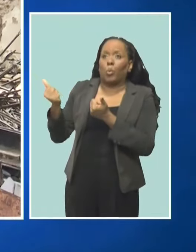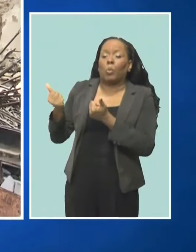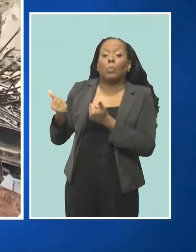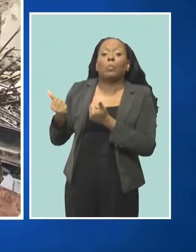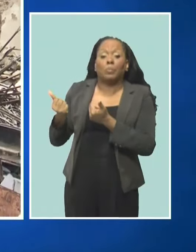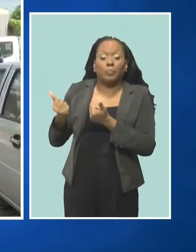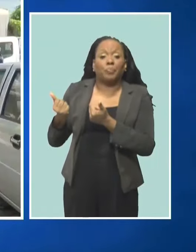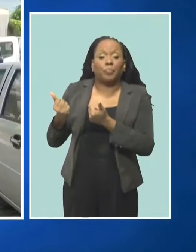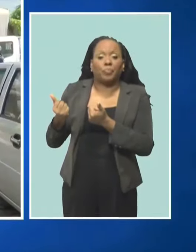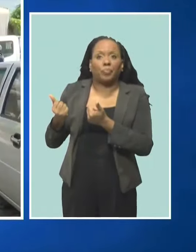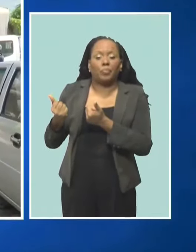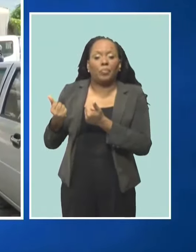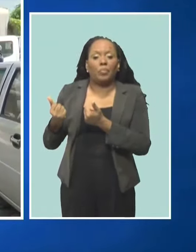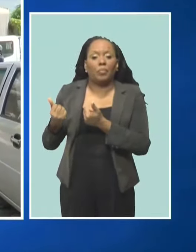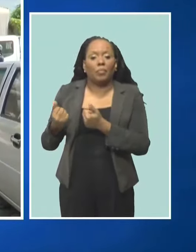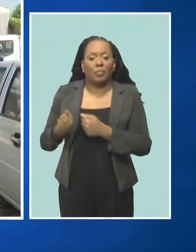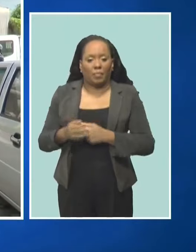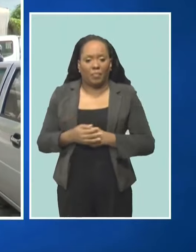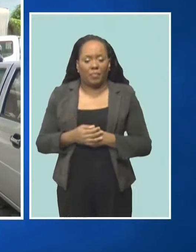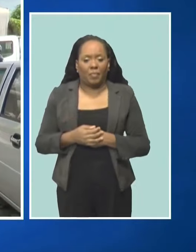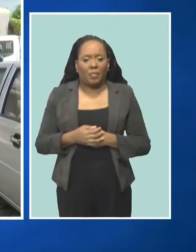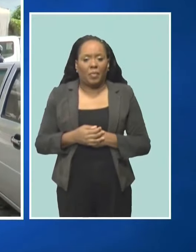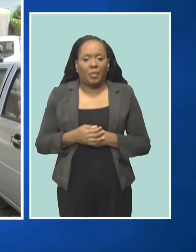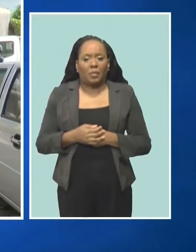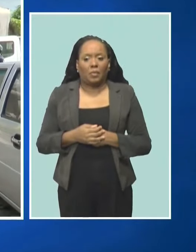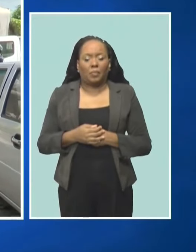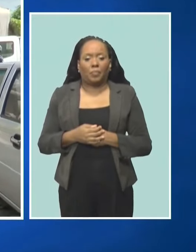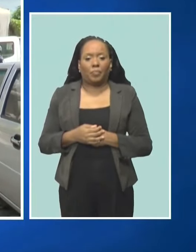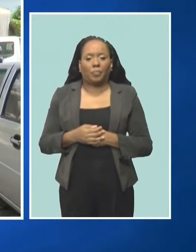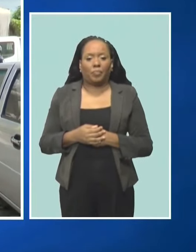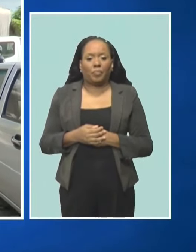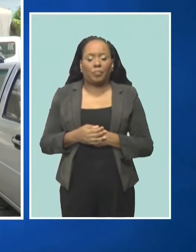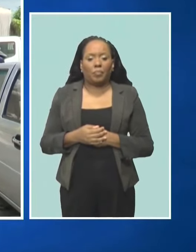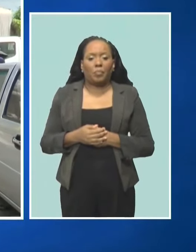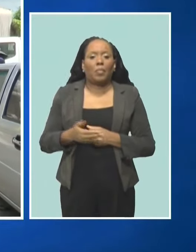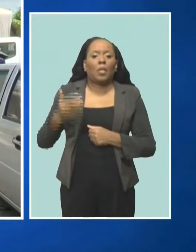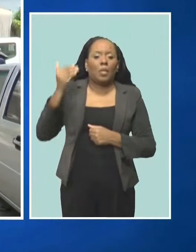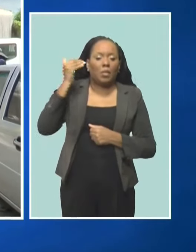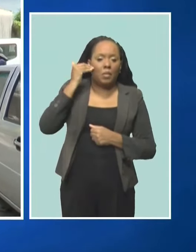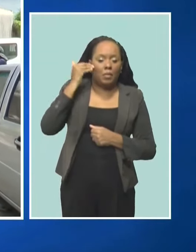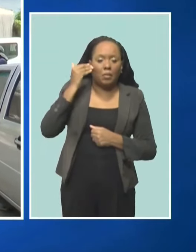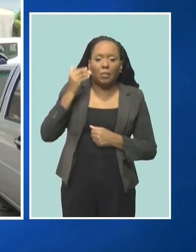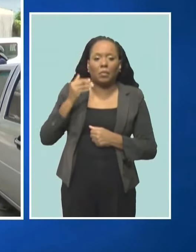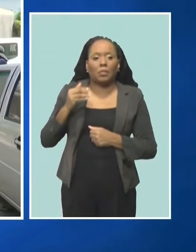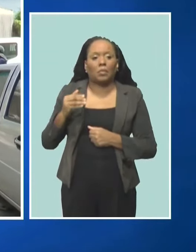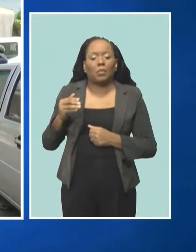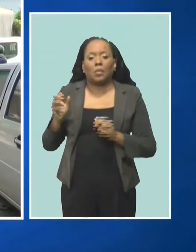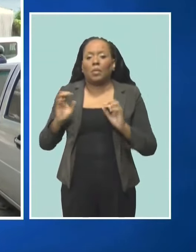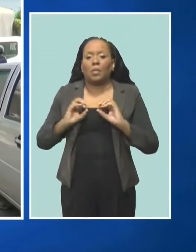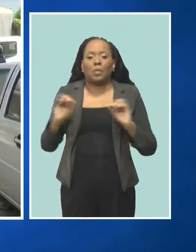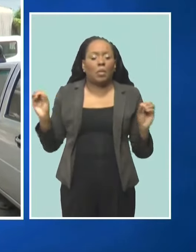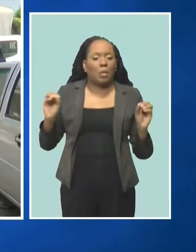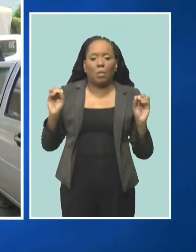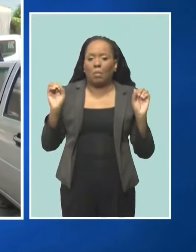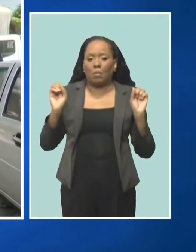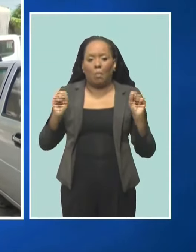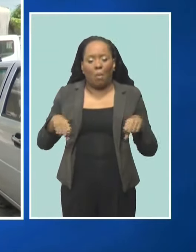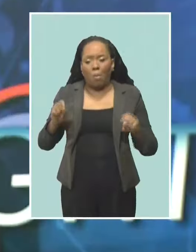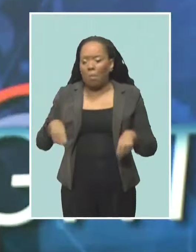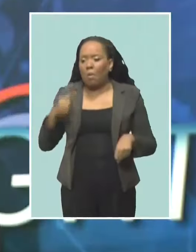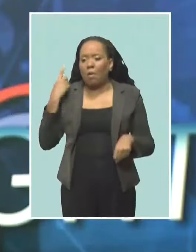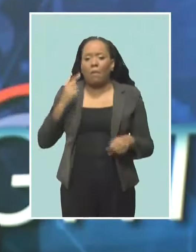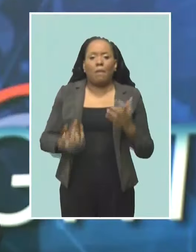we are sure that there is no possibility of any reigniting of this fire.